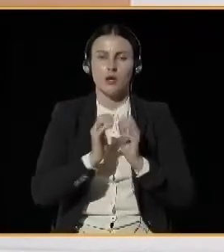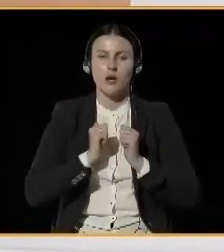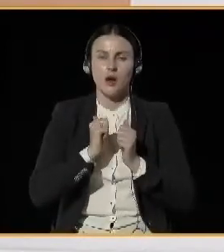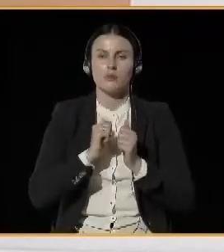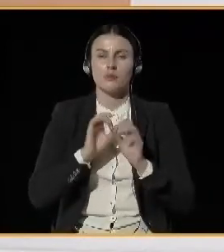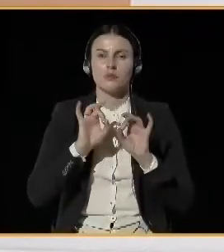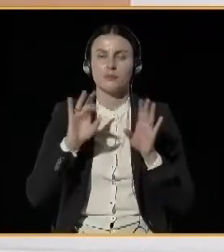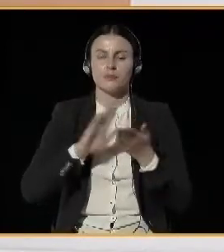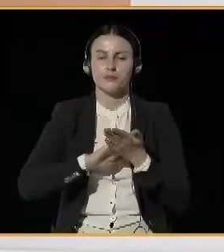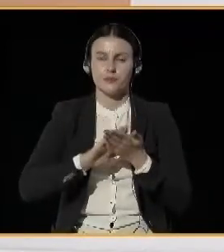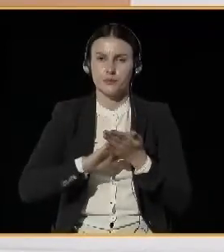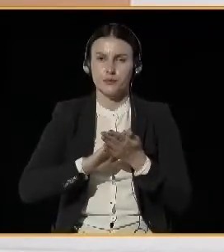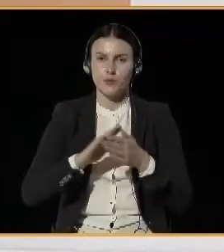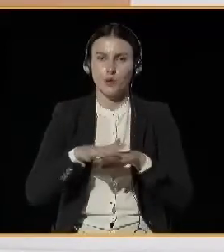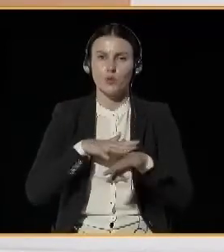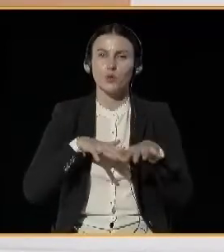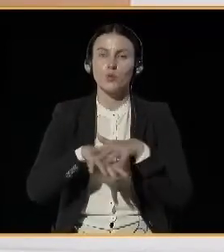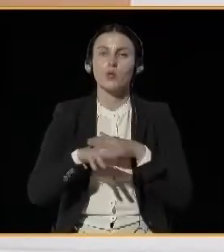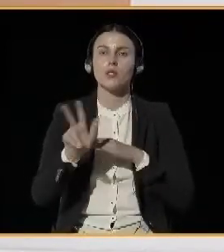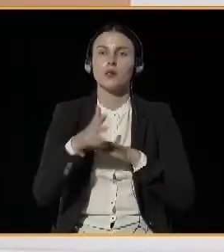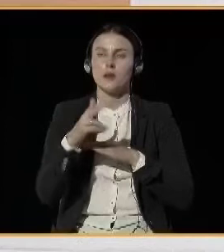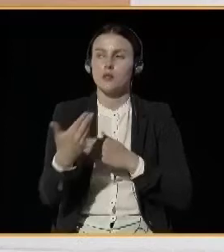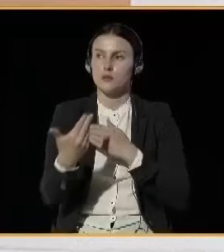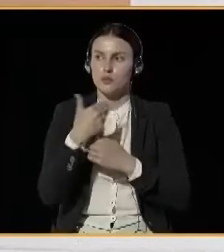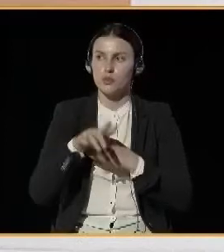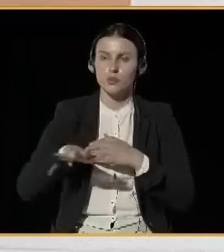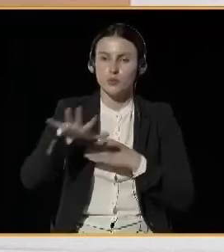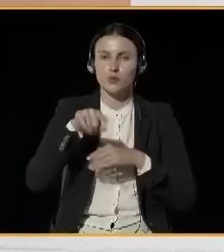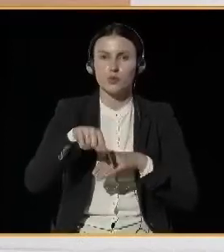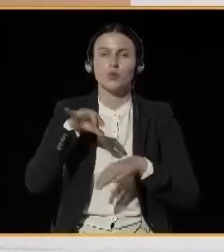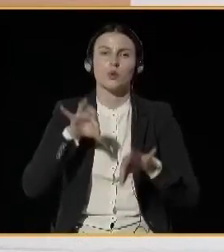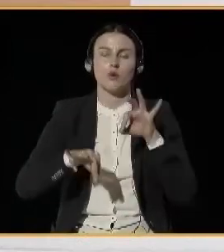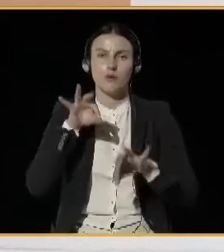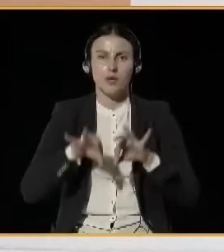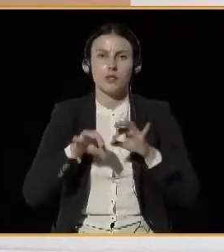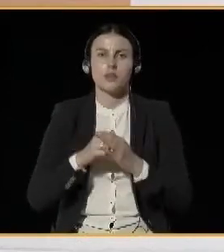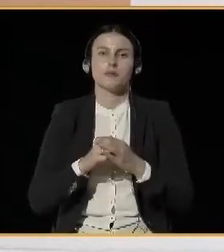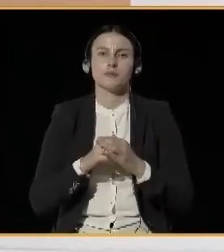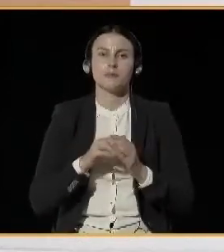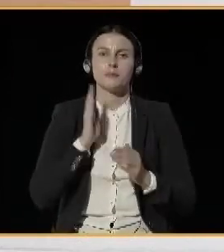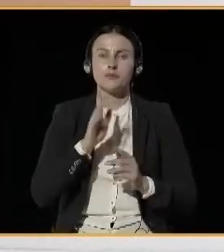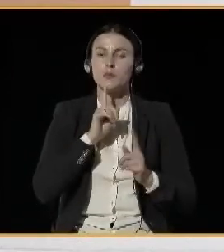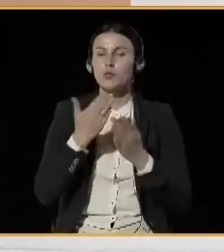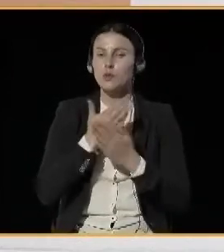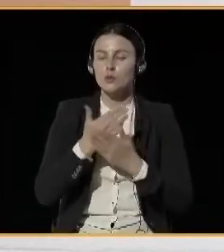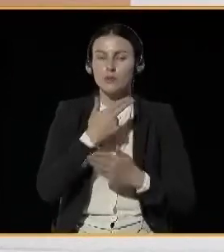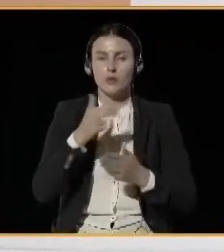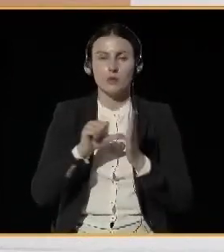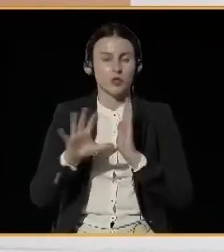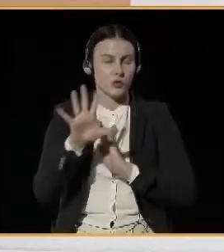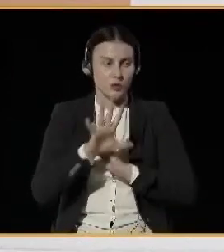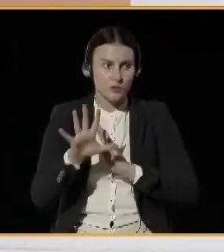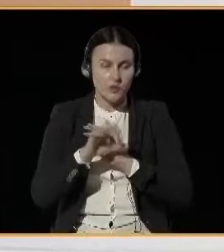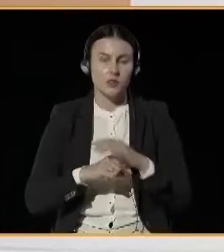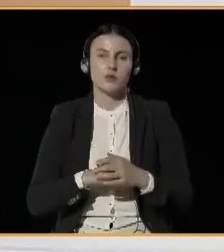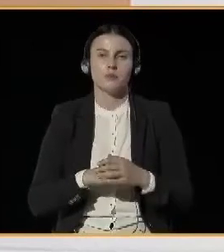rooms. As I mentioned before now we will be talking about environment and we will hear the conclusions and